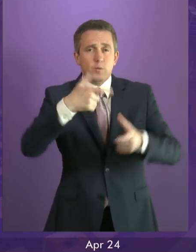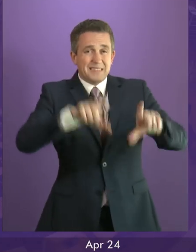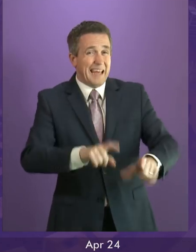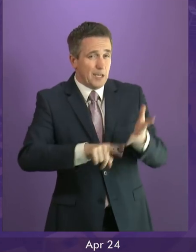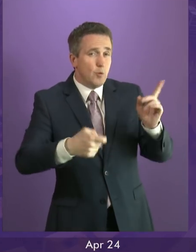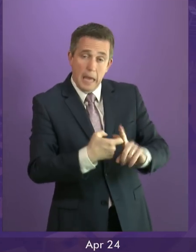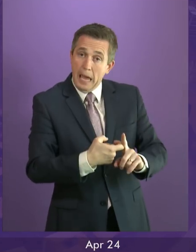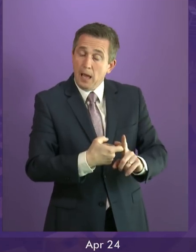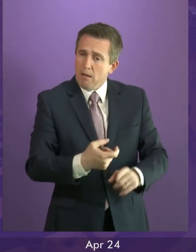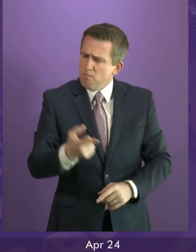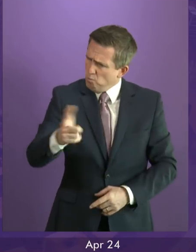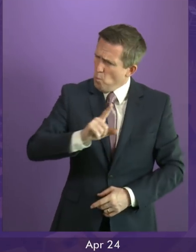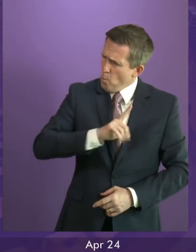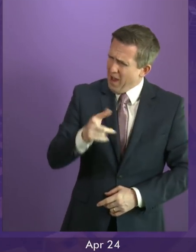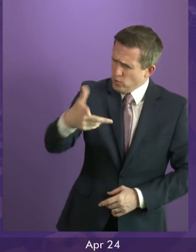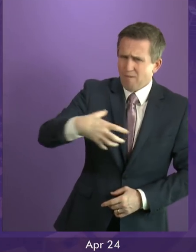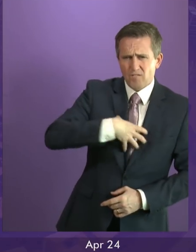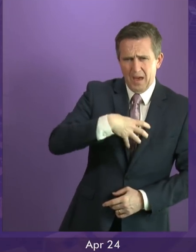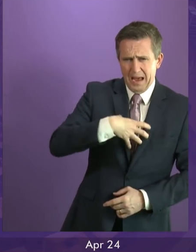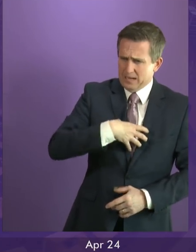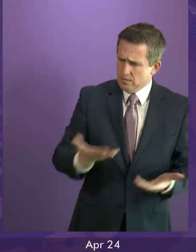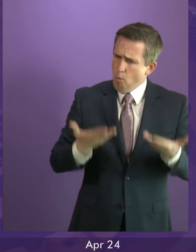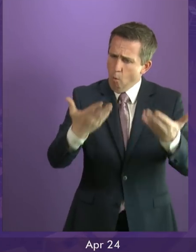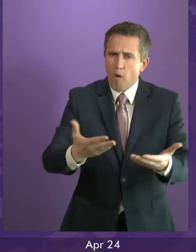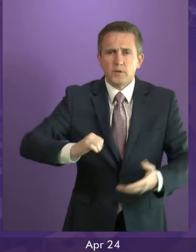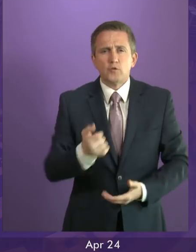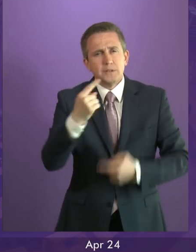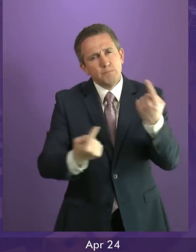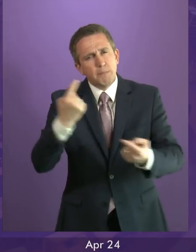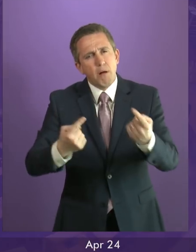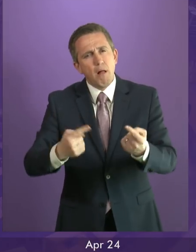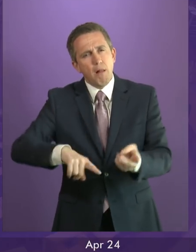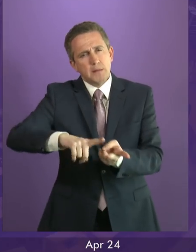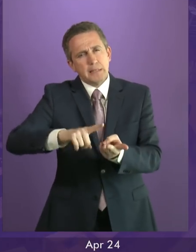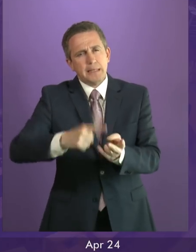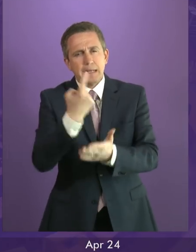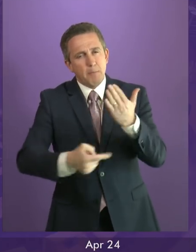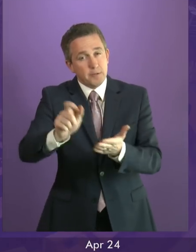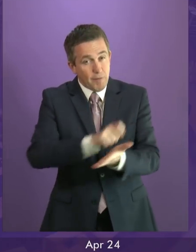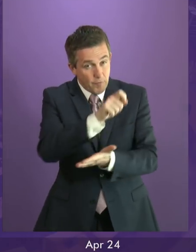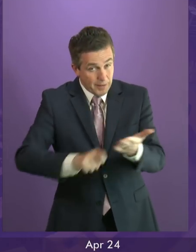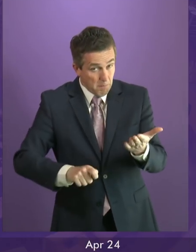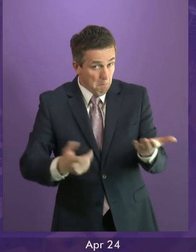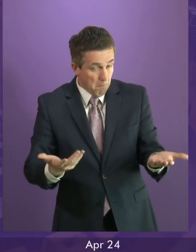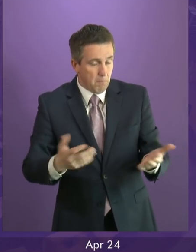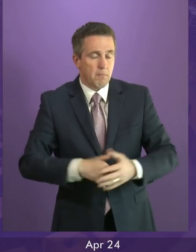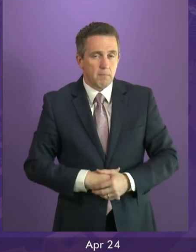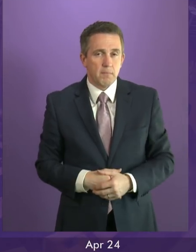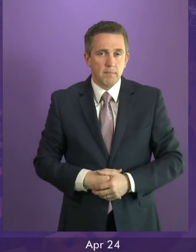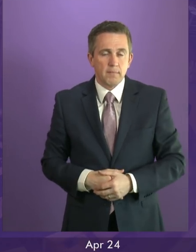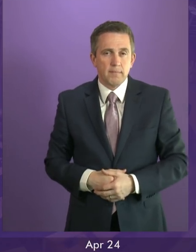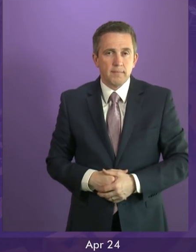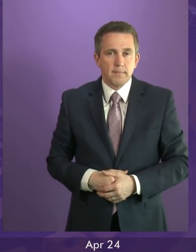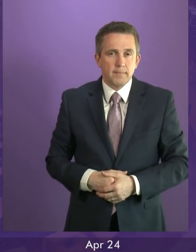begs the question I asked earlier on, why are the Tories so reluctant to allow people in Scotland to have that choice? Now, on the wider issues,